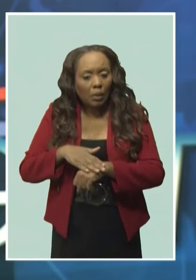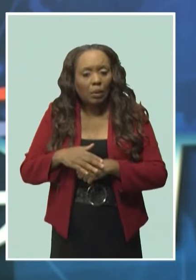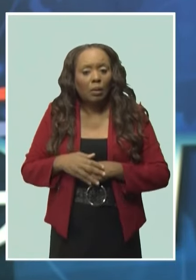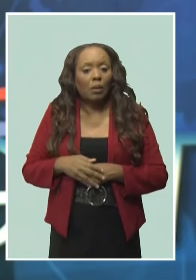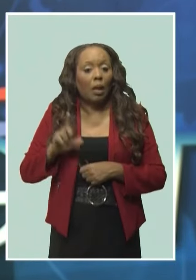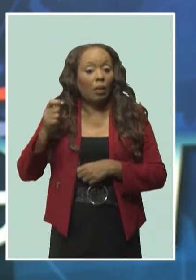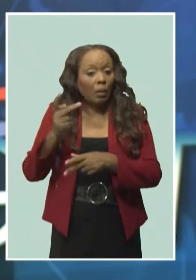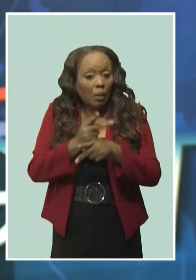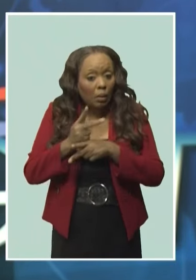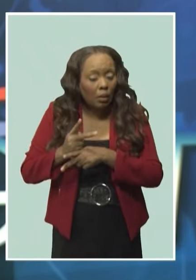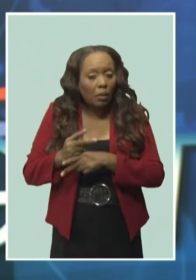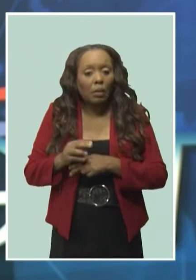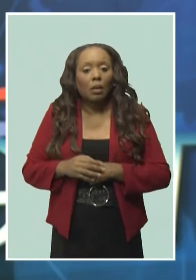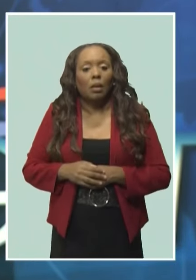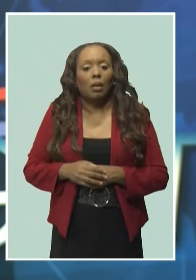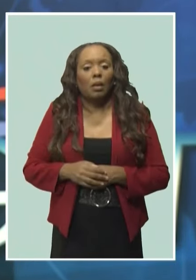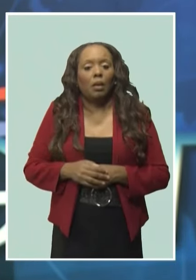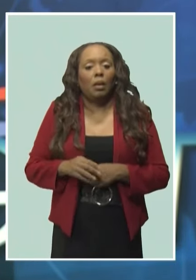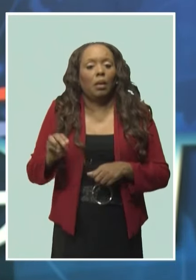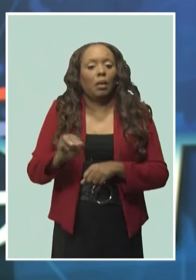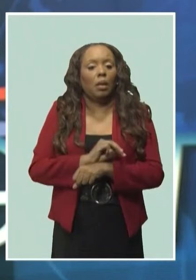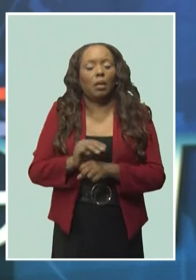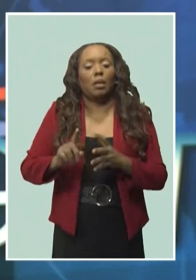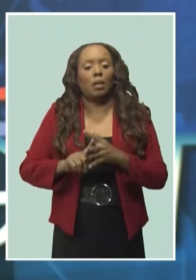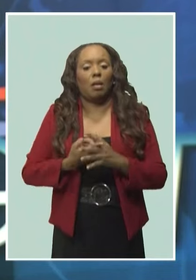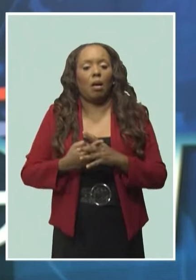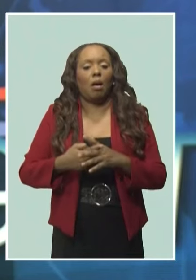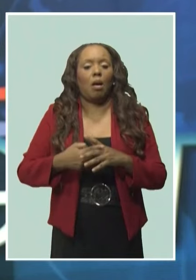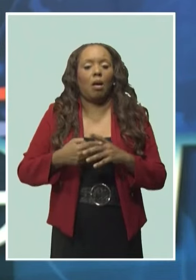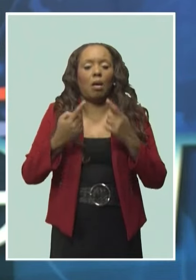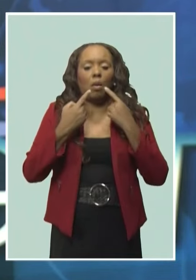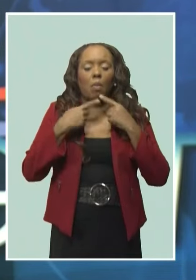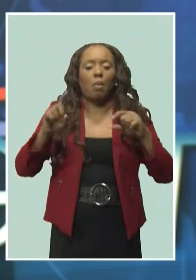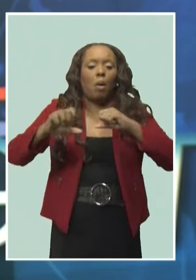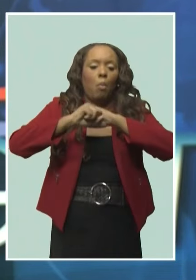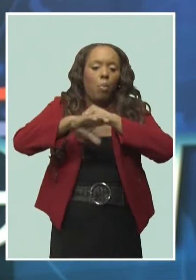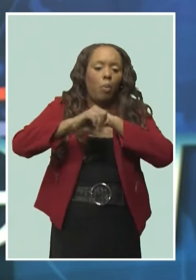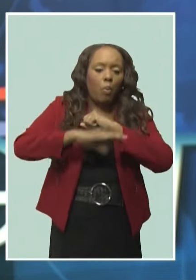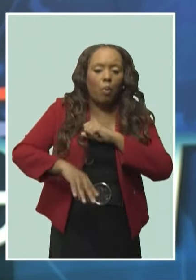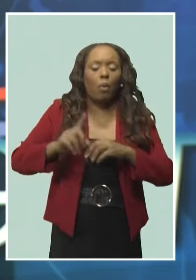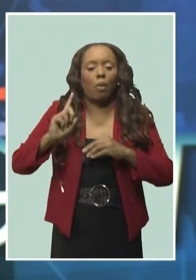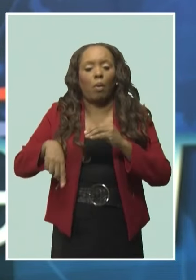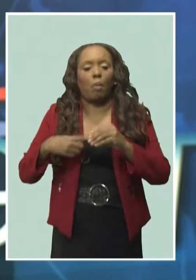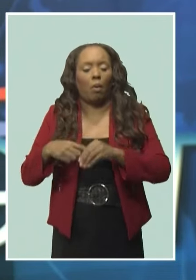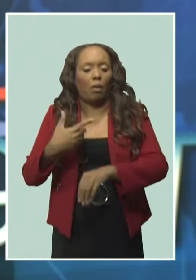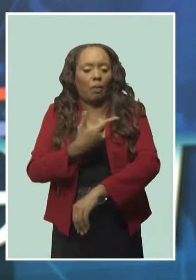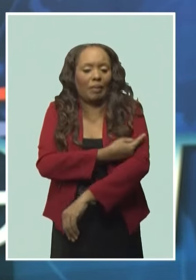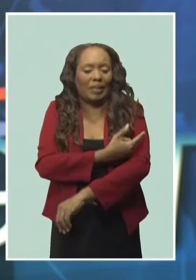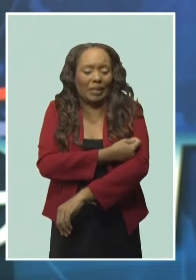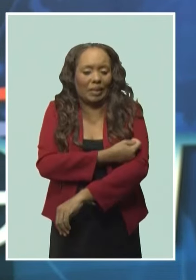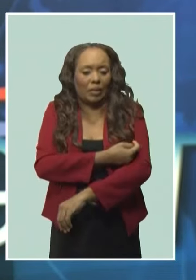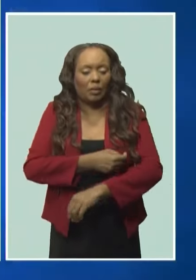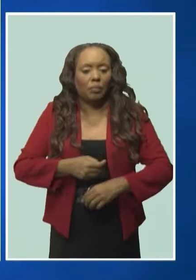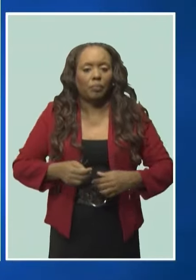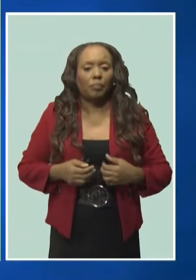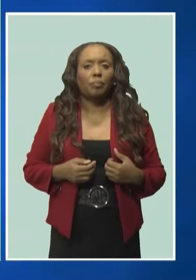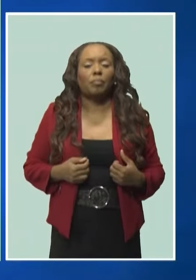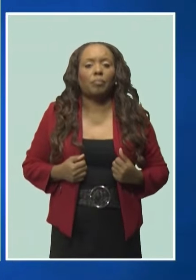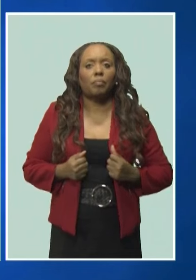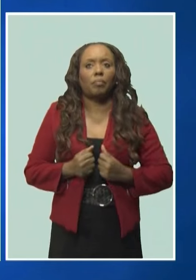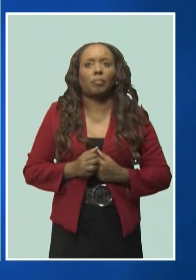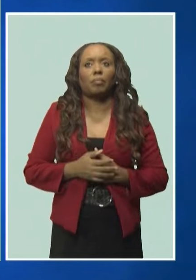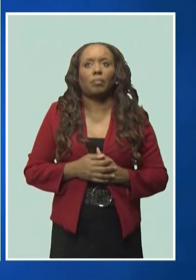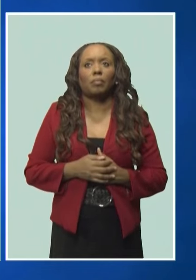Jordan says the ministry has started a public campaign to address the issue of vaccine hesitancy. We have